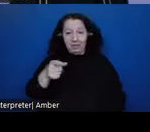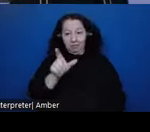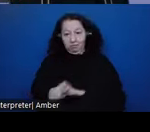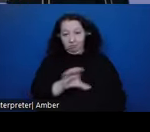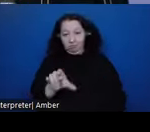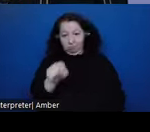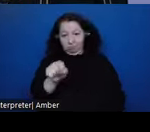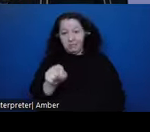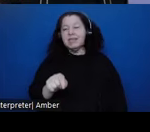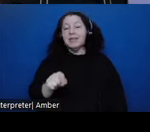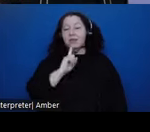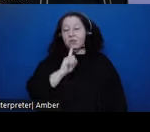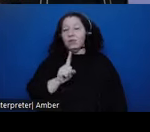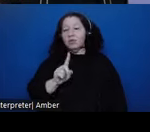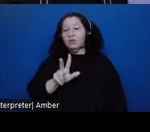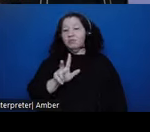140